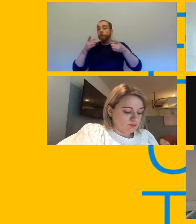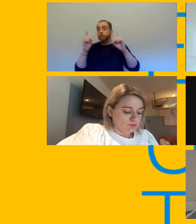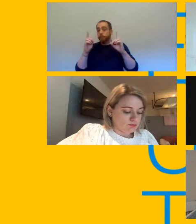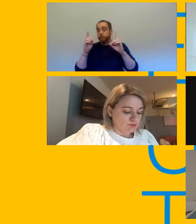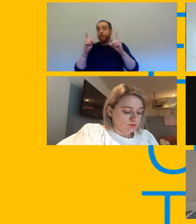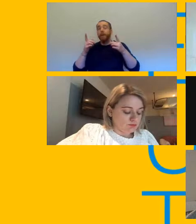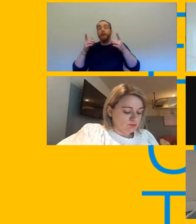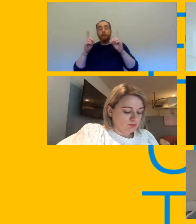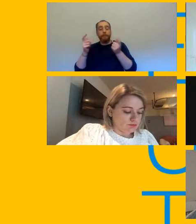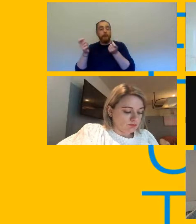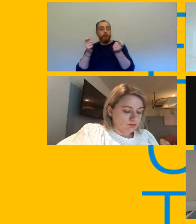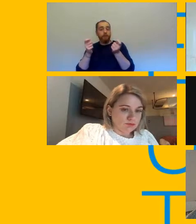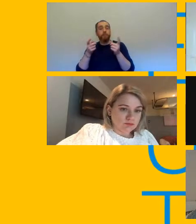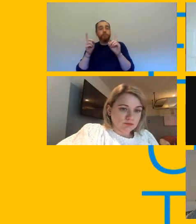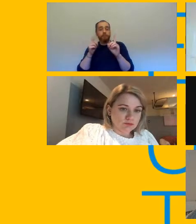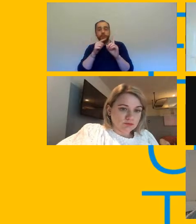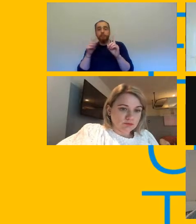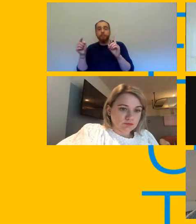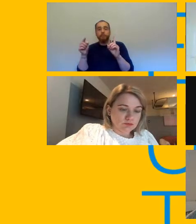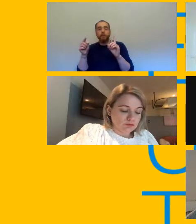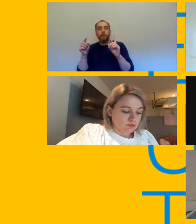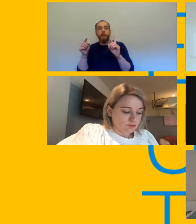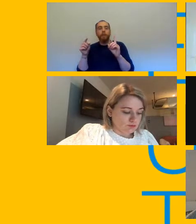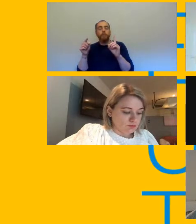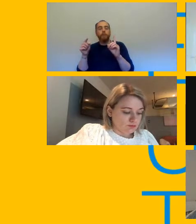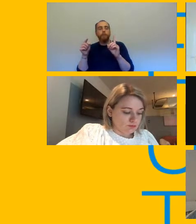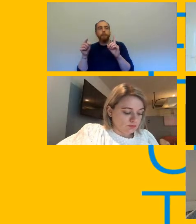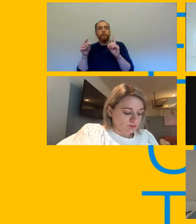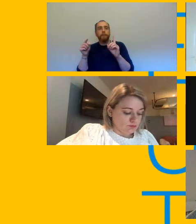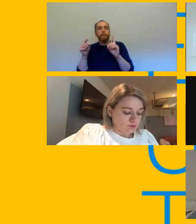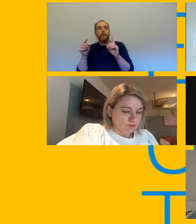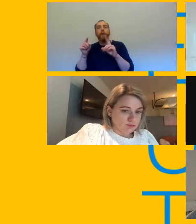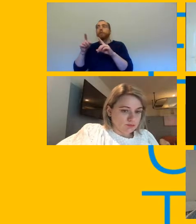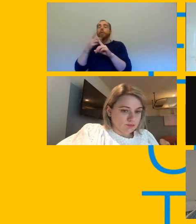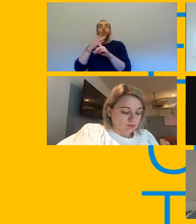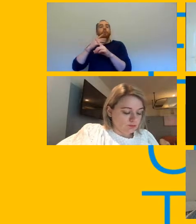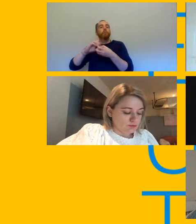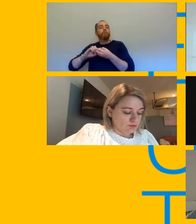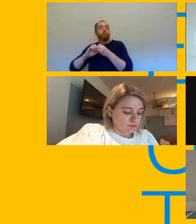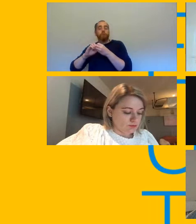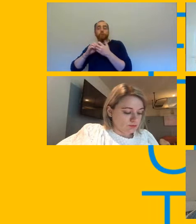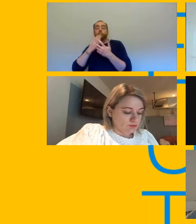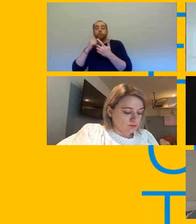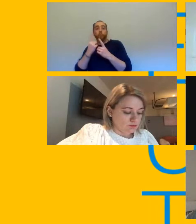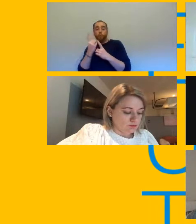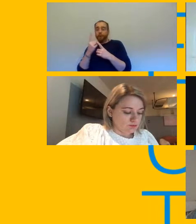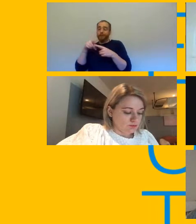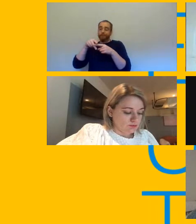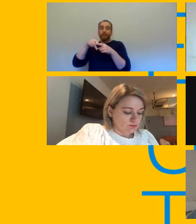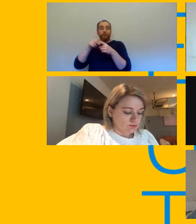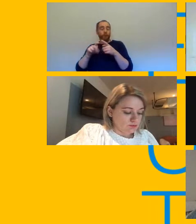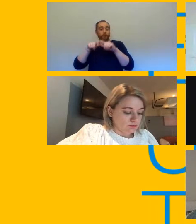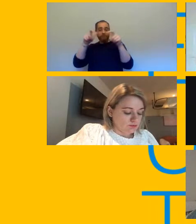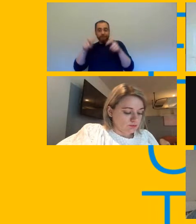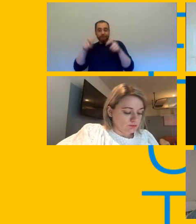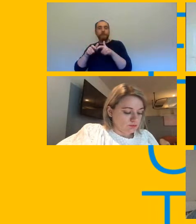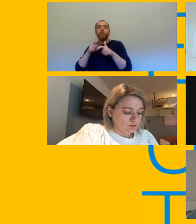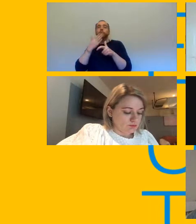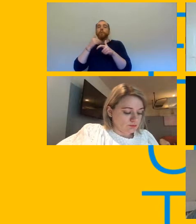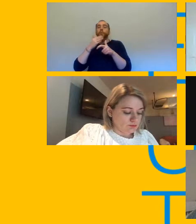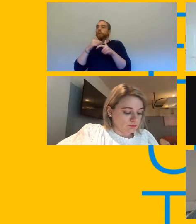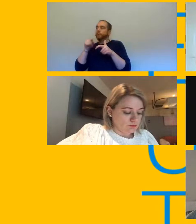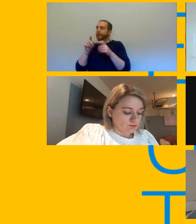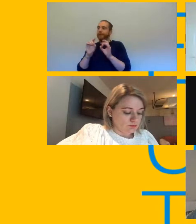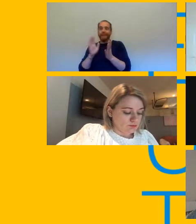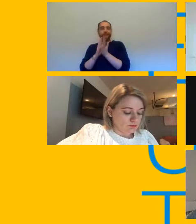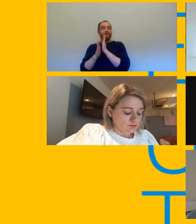which is a covert age tool to assess risk within the workplace individual risk now of course it's individualizing the